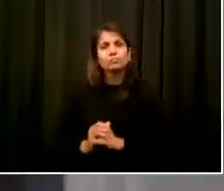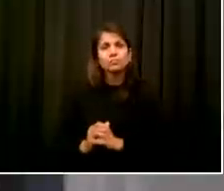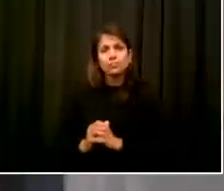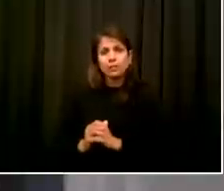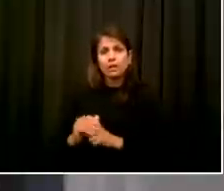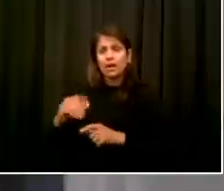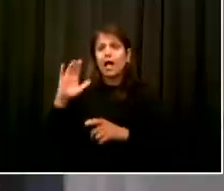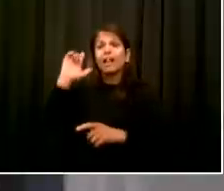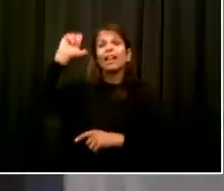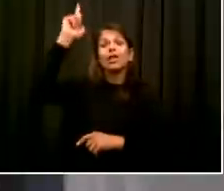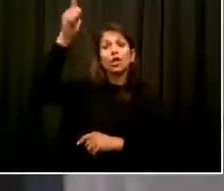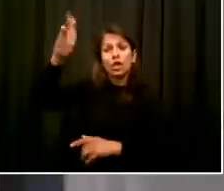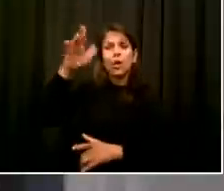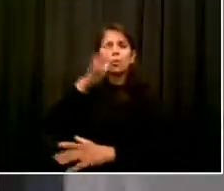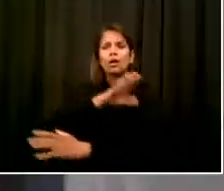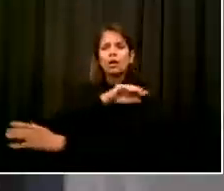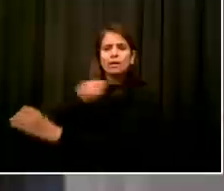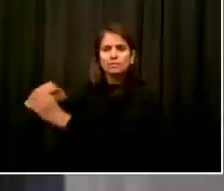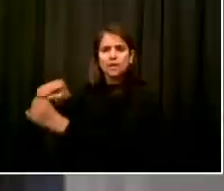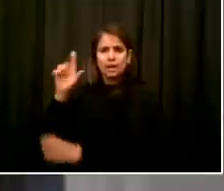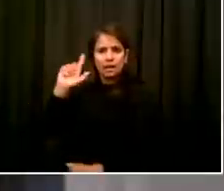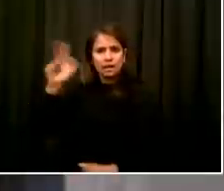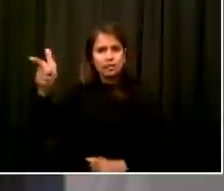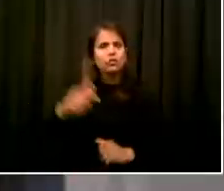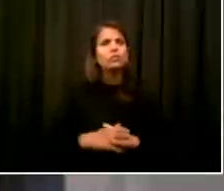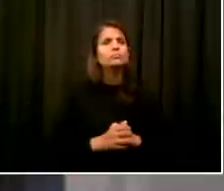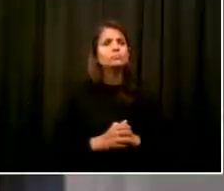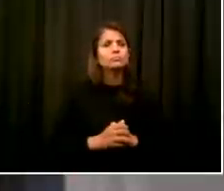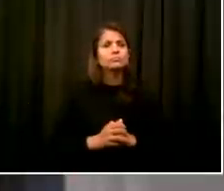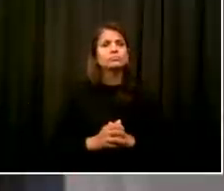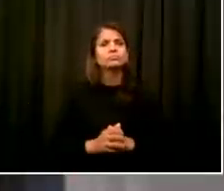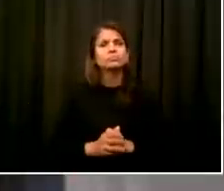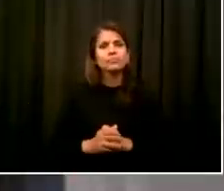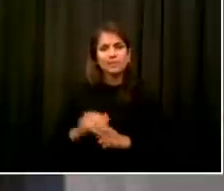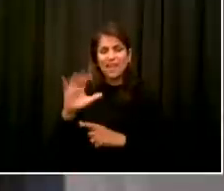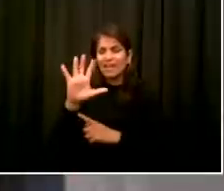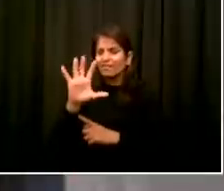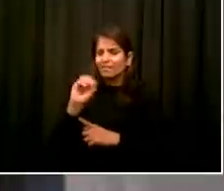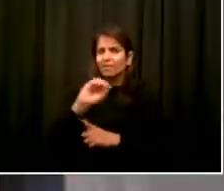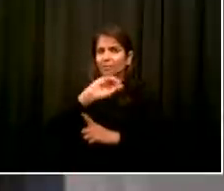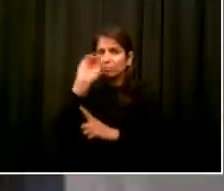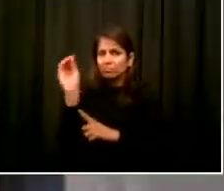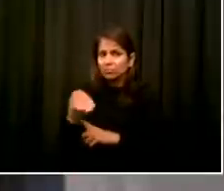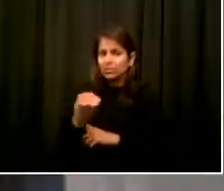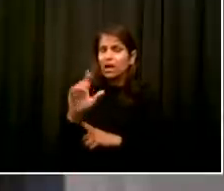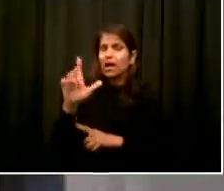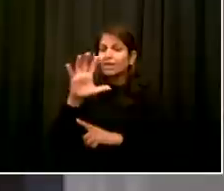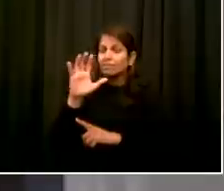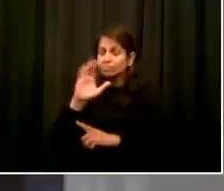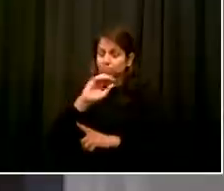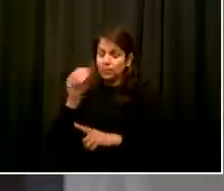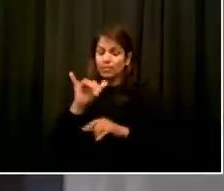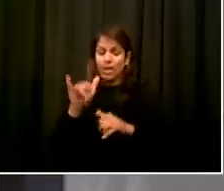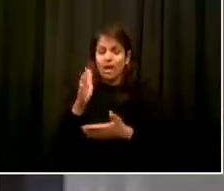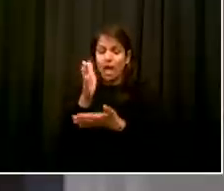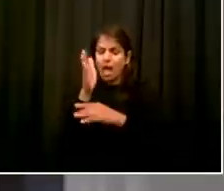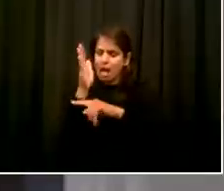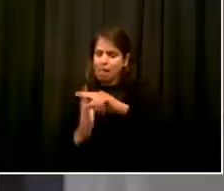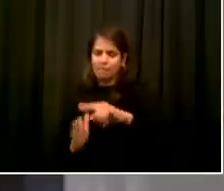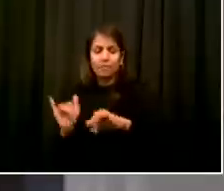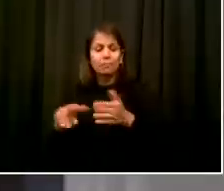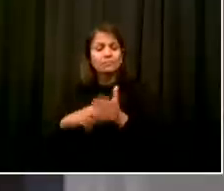chance in coming back, rebuilding our industry, bringing New Yorkers from all walks of life back to work, and